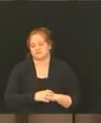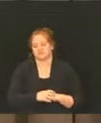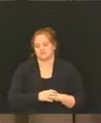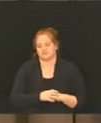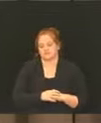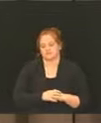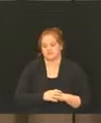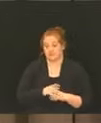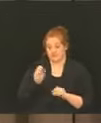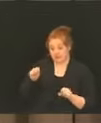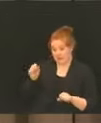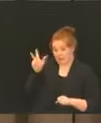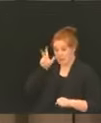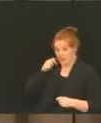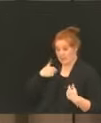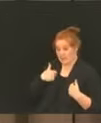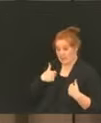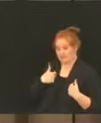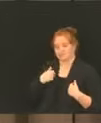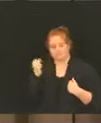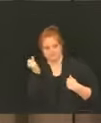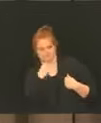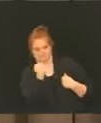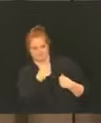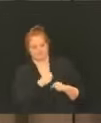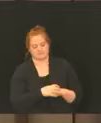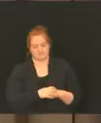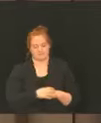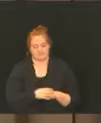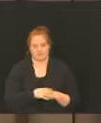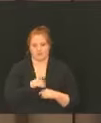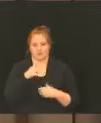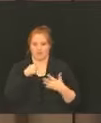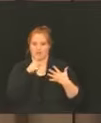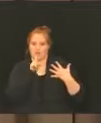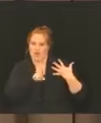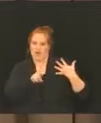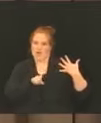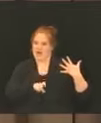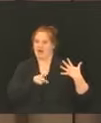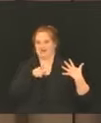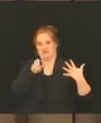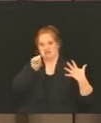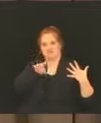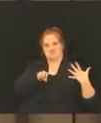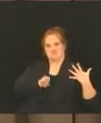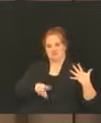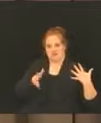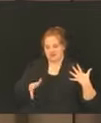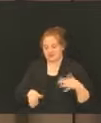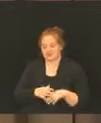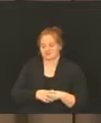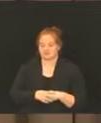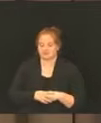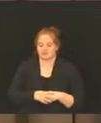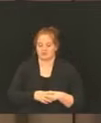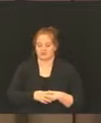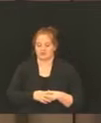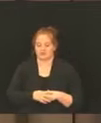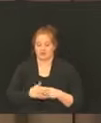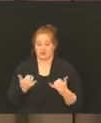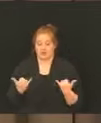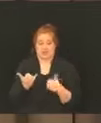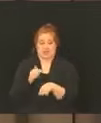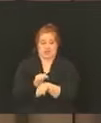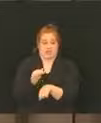All right. You can hear me? Yes. All right. Well, he answered many of my questions. As of tonight, do we know how many